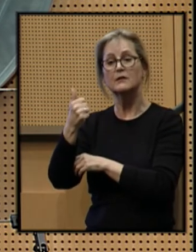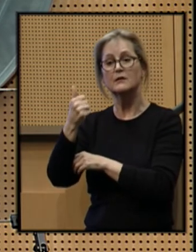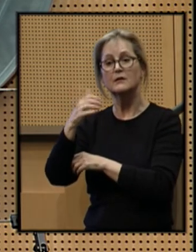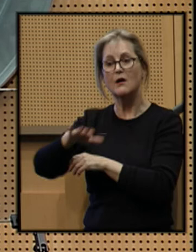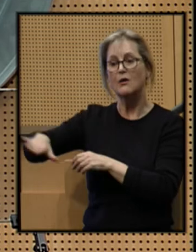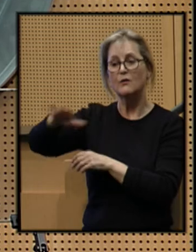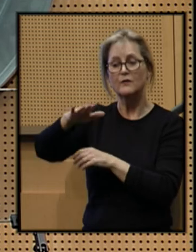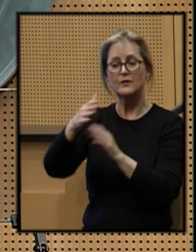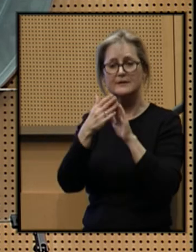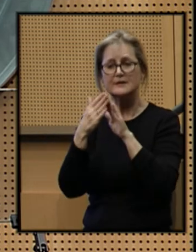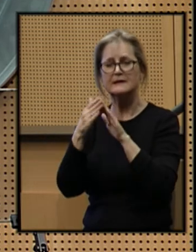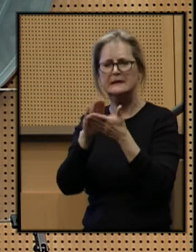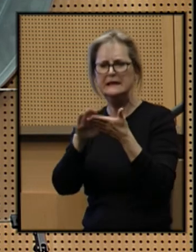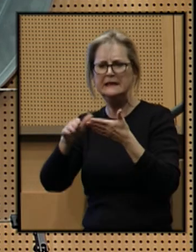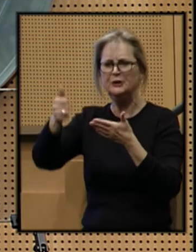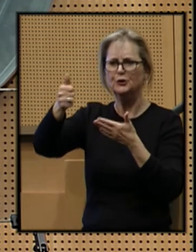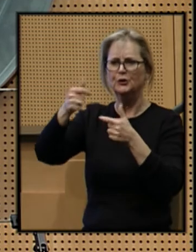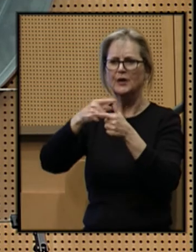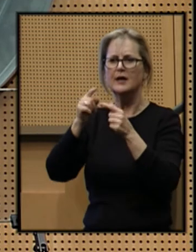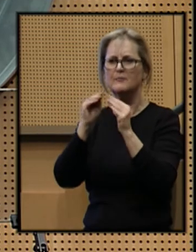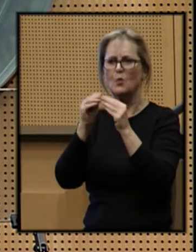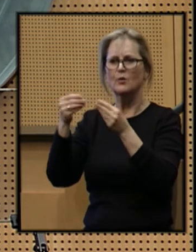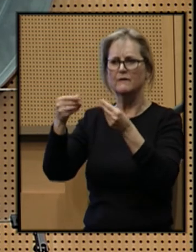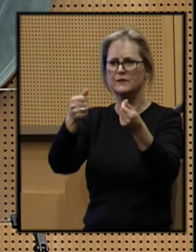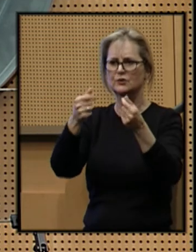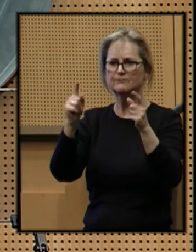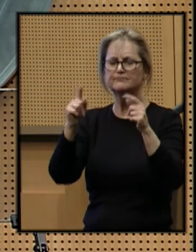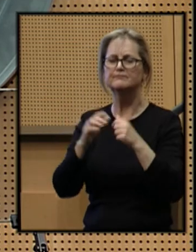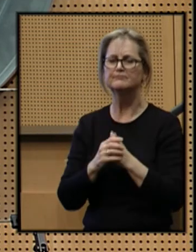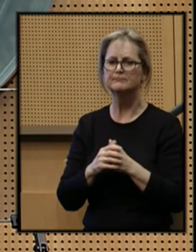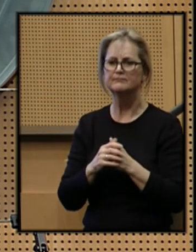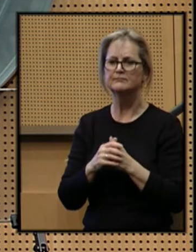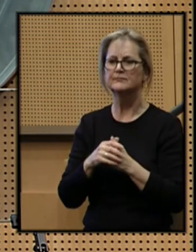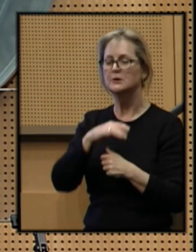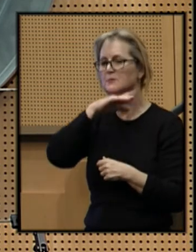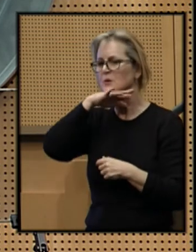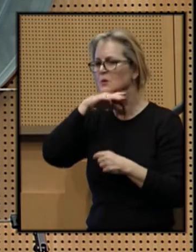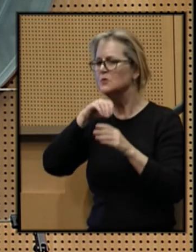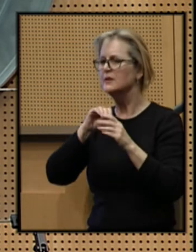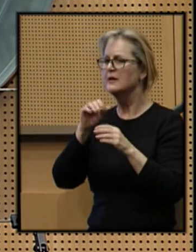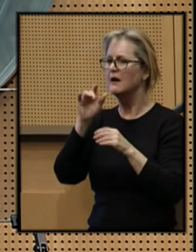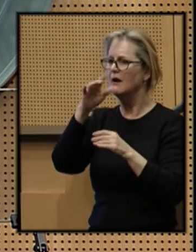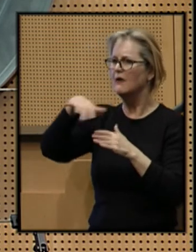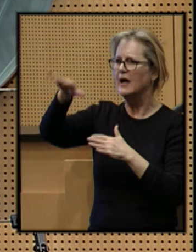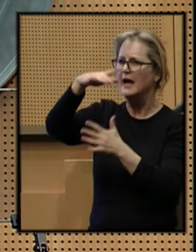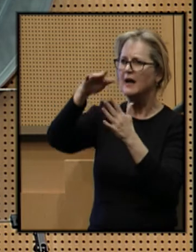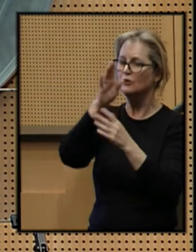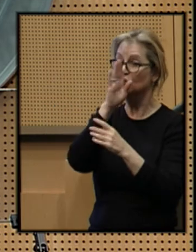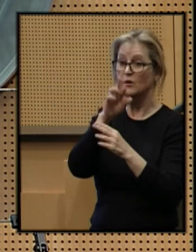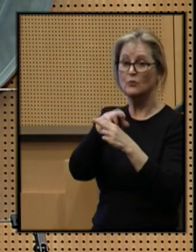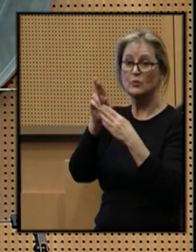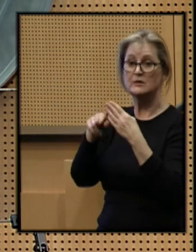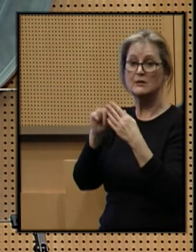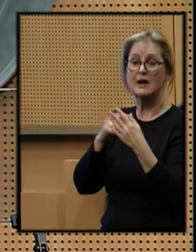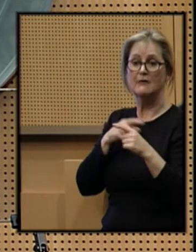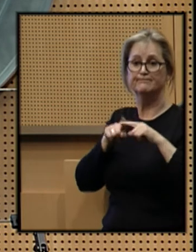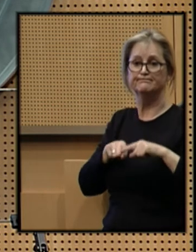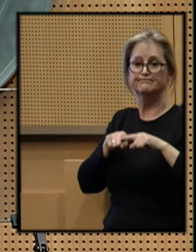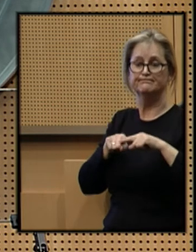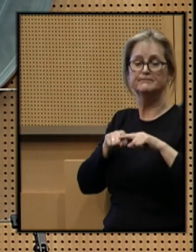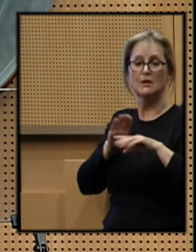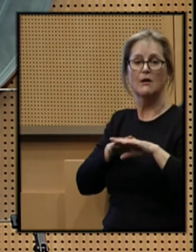the city cleaner and more efficient. Pollution in our air is a direct result of our dependence